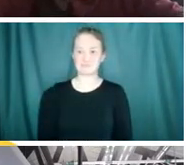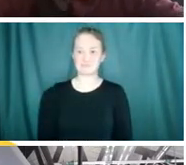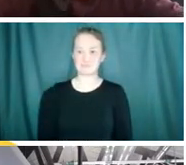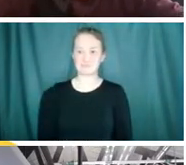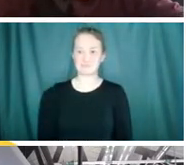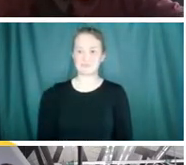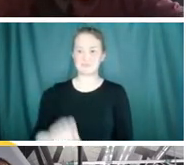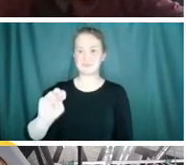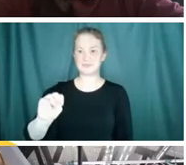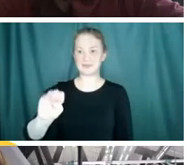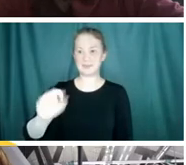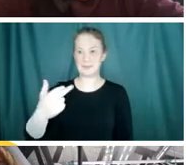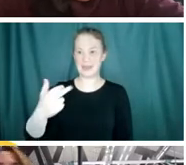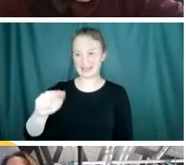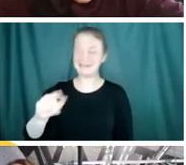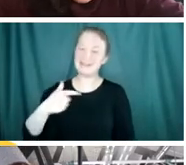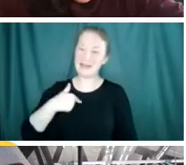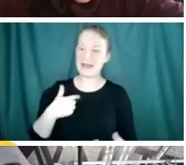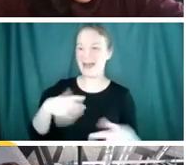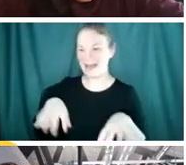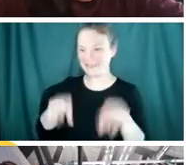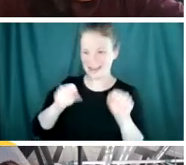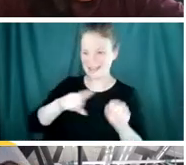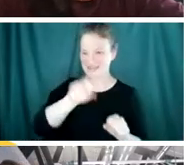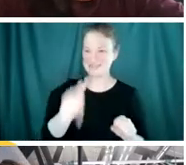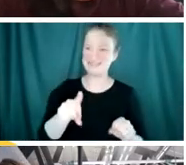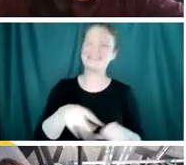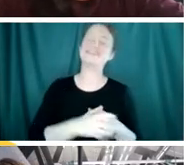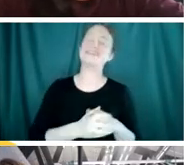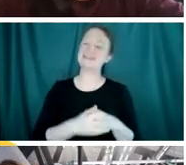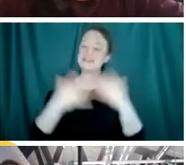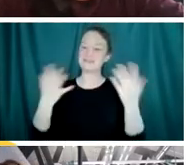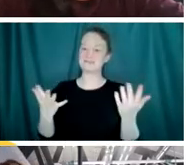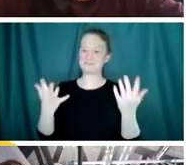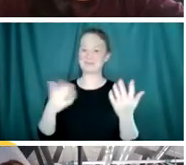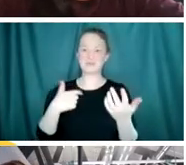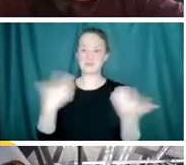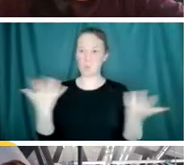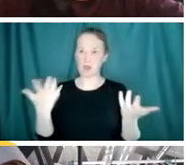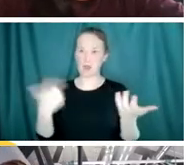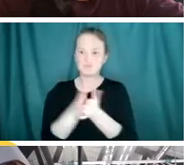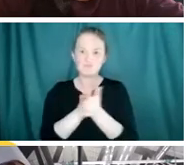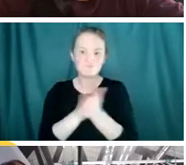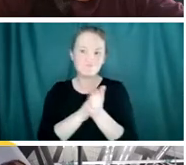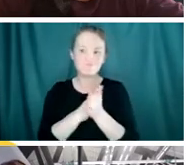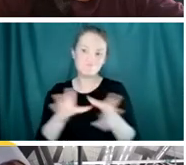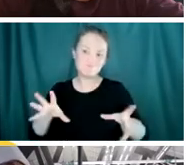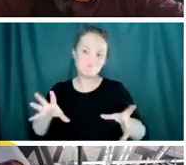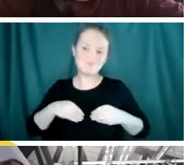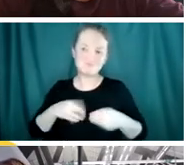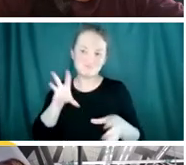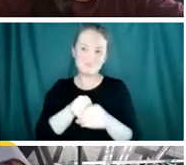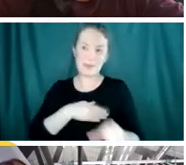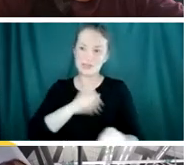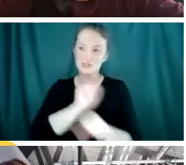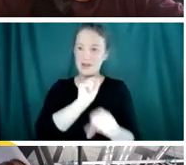Great. This is one I can take, so I guess I'll do it. So I think what motivated me to take the job that I have now is just the